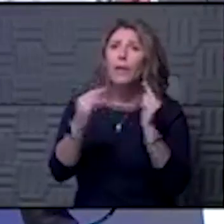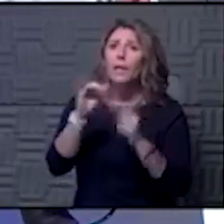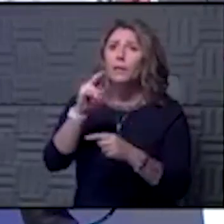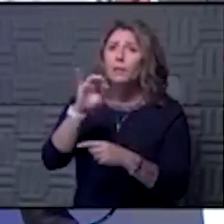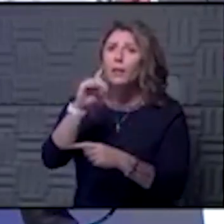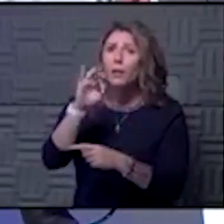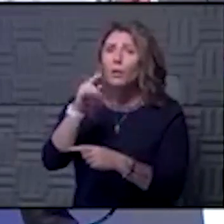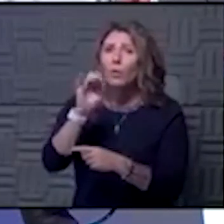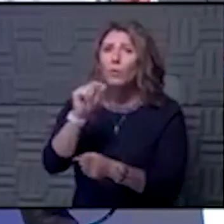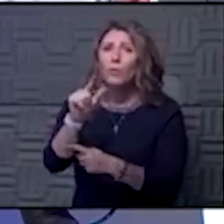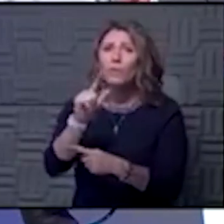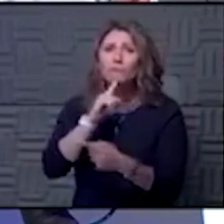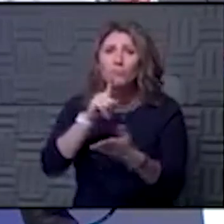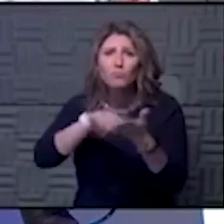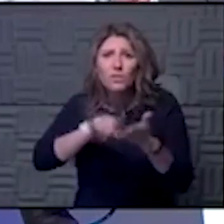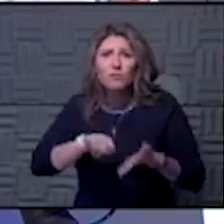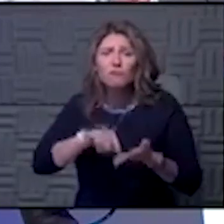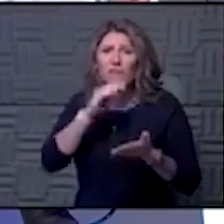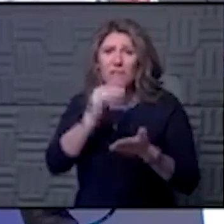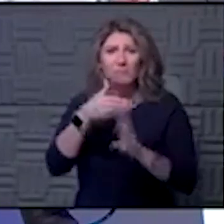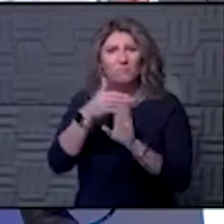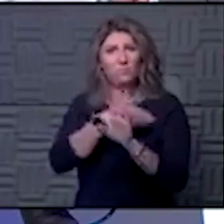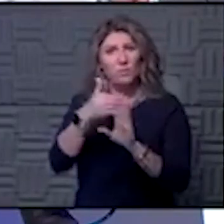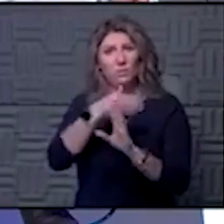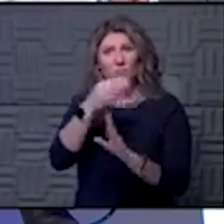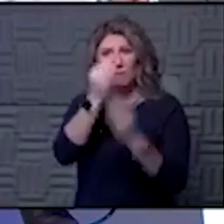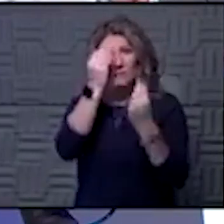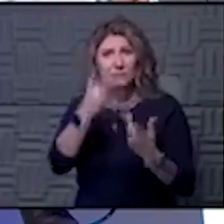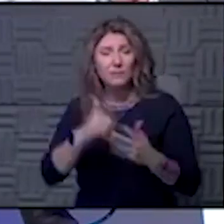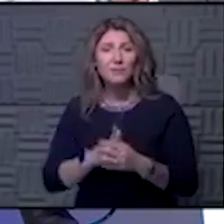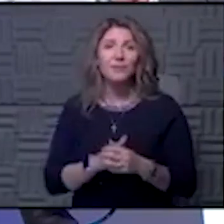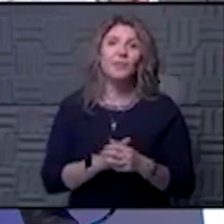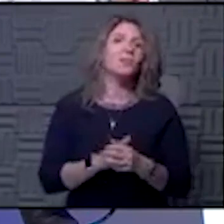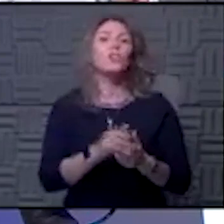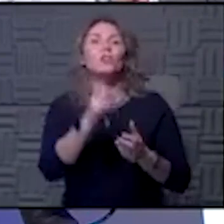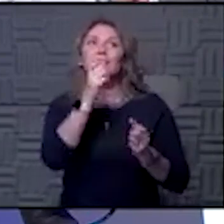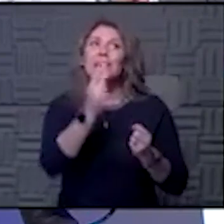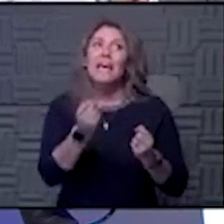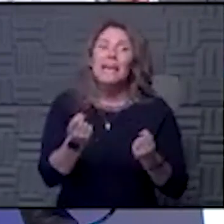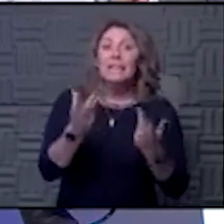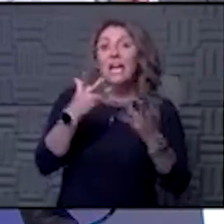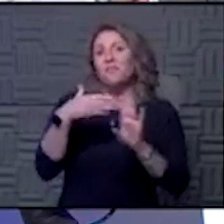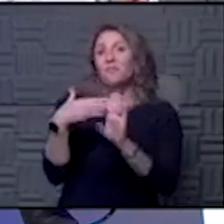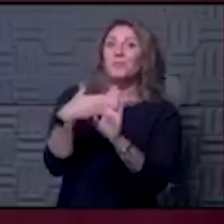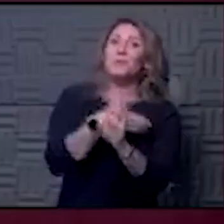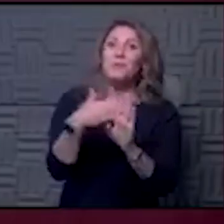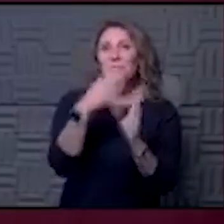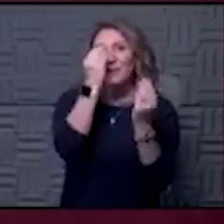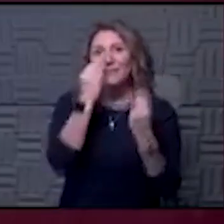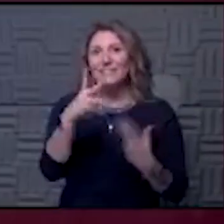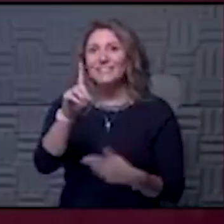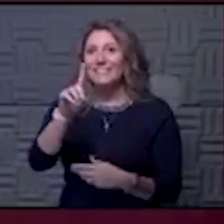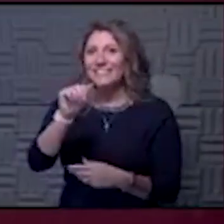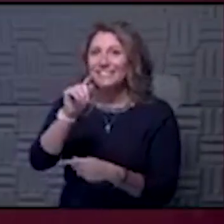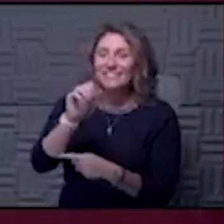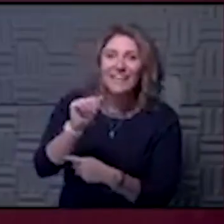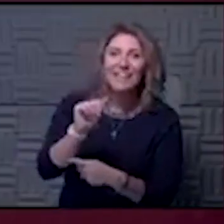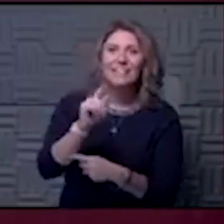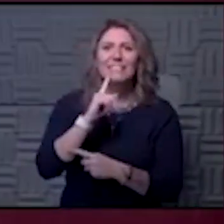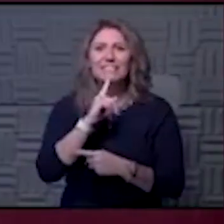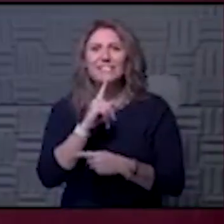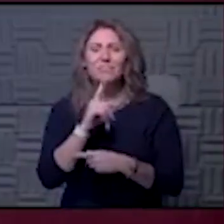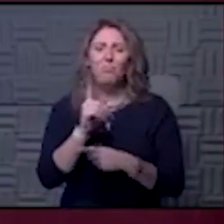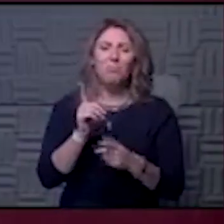and preliminary data that we're hearing about? So there are not that many preliminary data, but so it's a it's a small